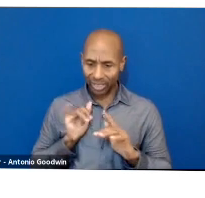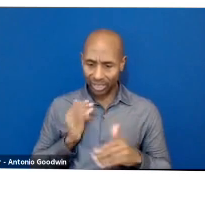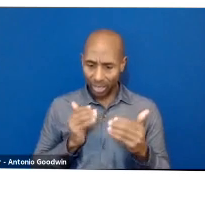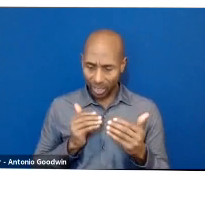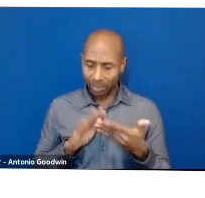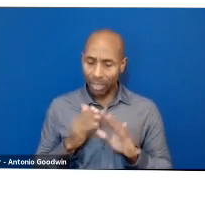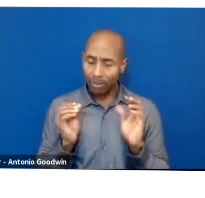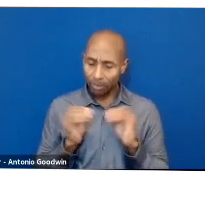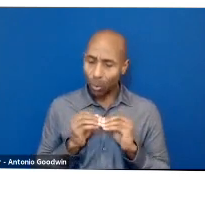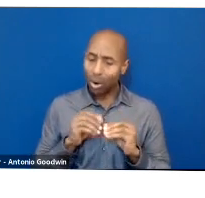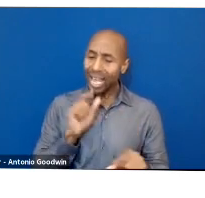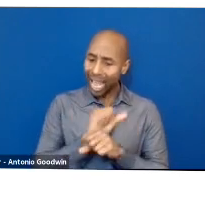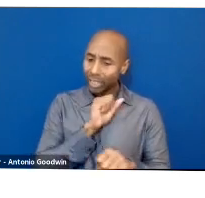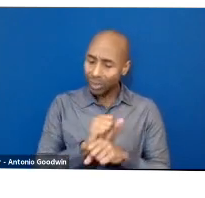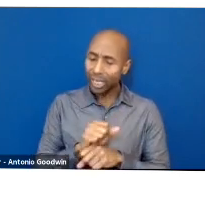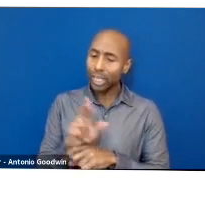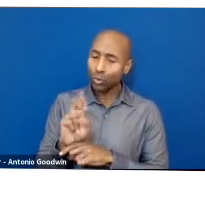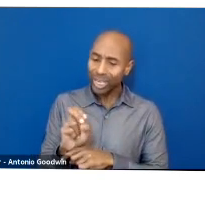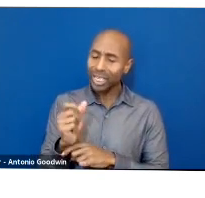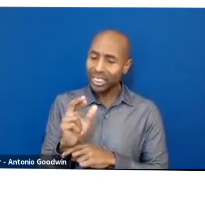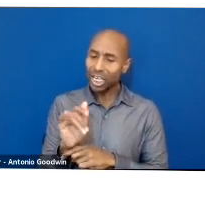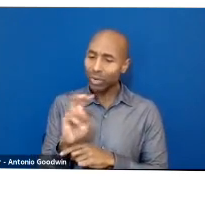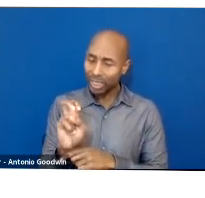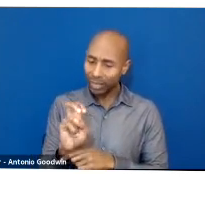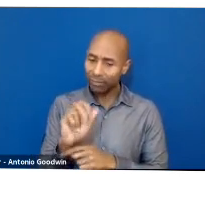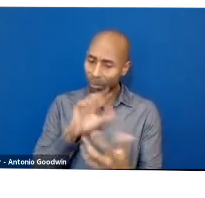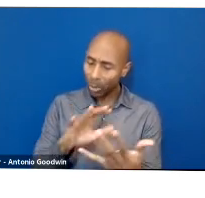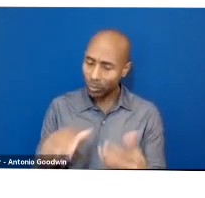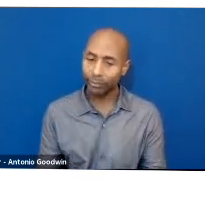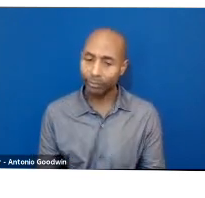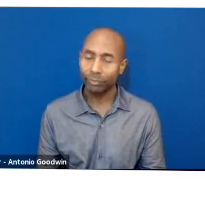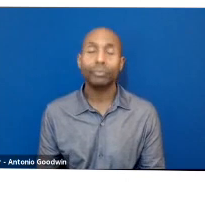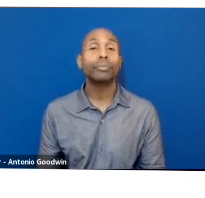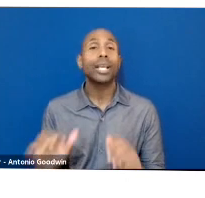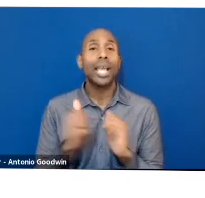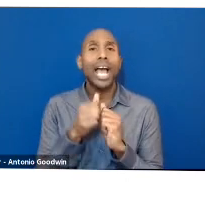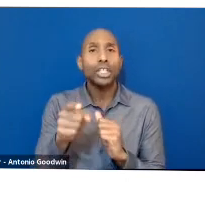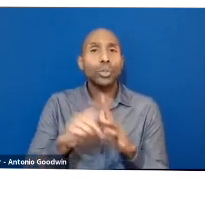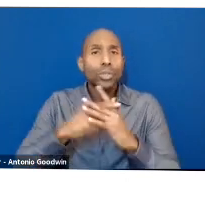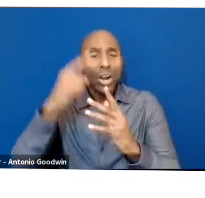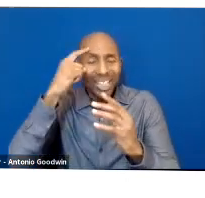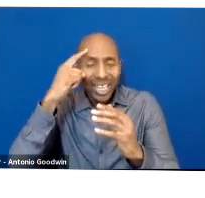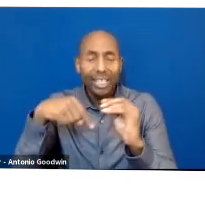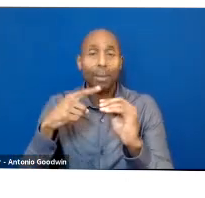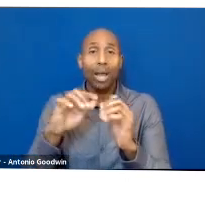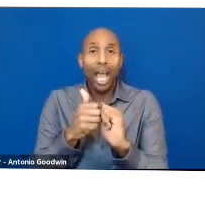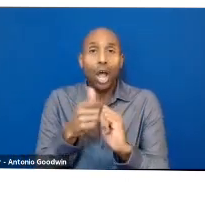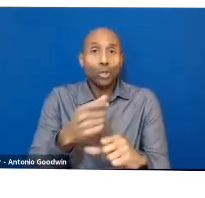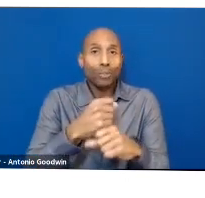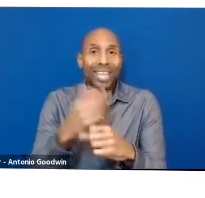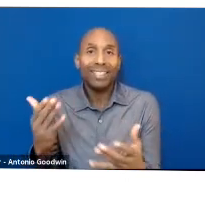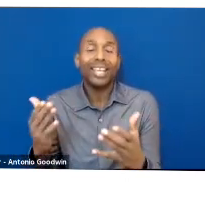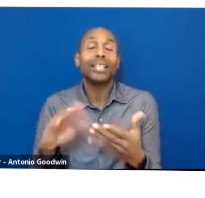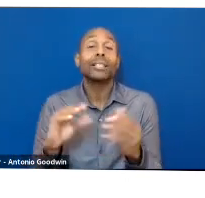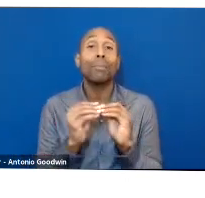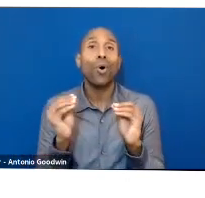you're a brand, how do you start transforming your supply chain? How do you start thinking about making the way you make things more regenerative? Well,